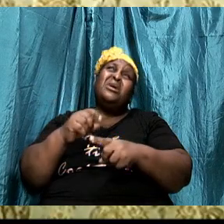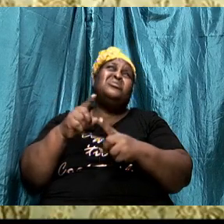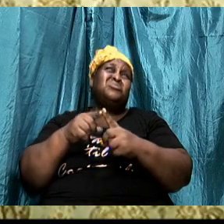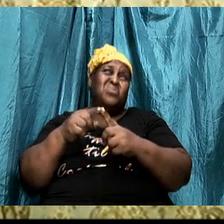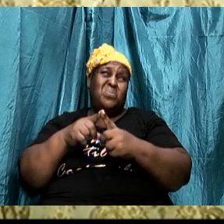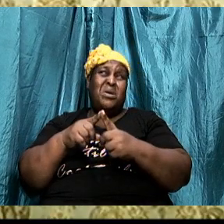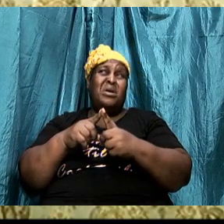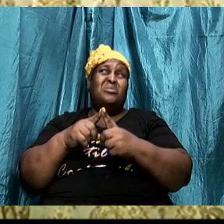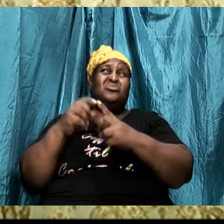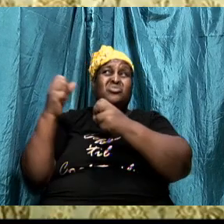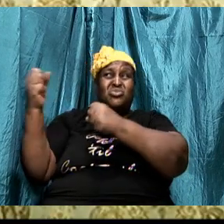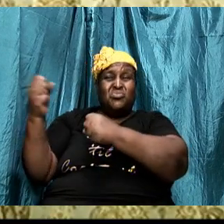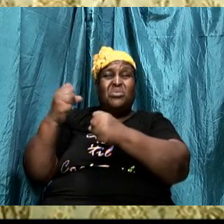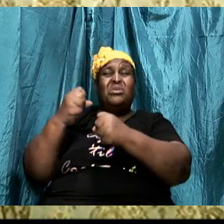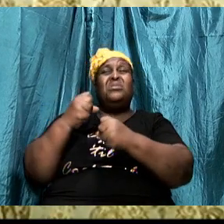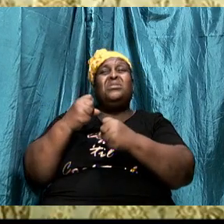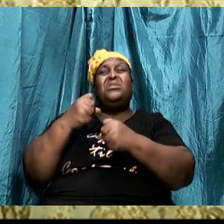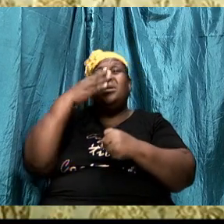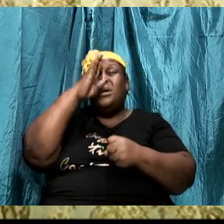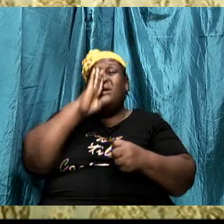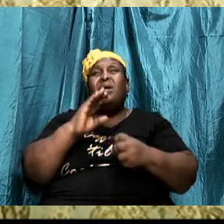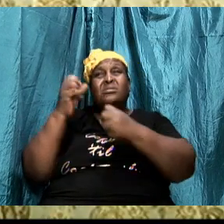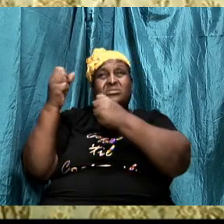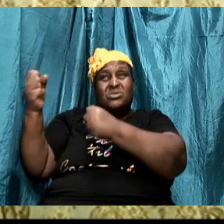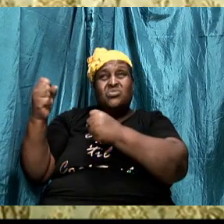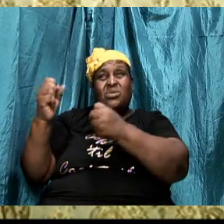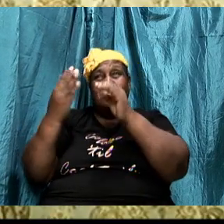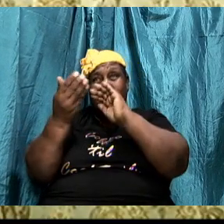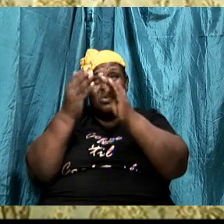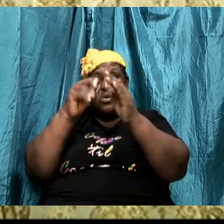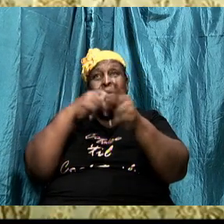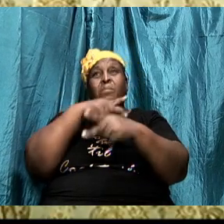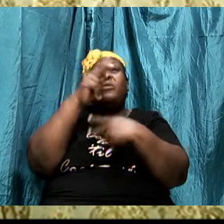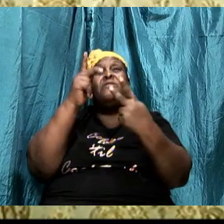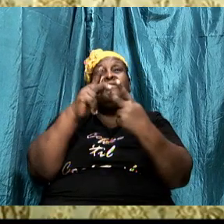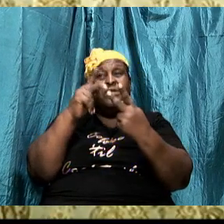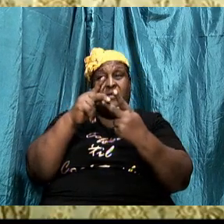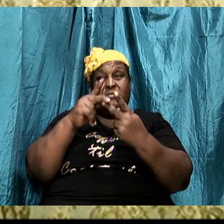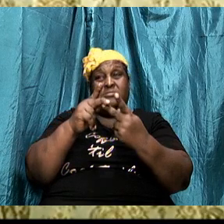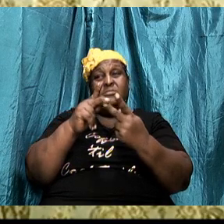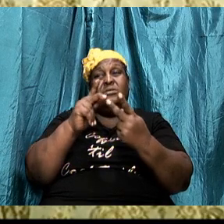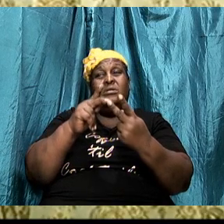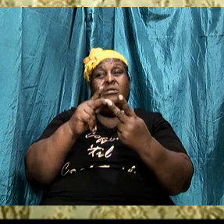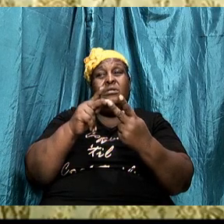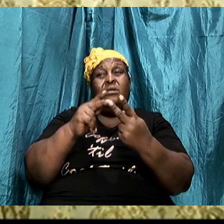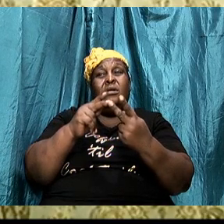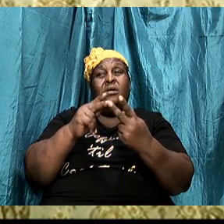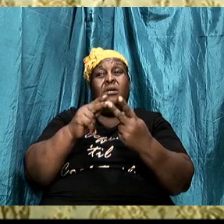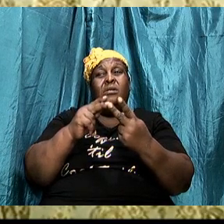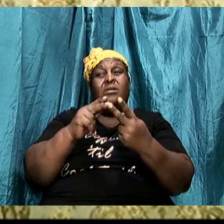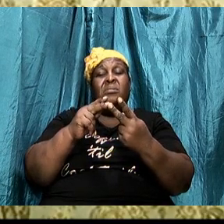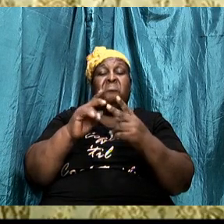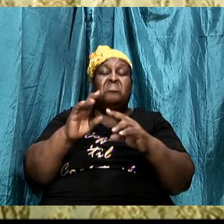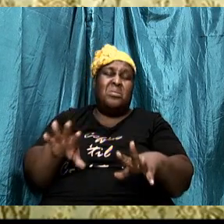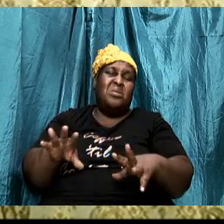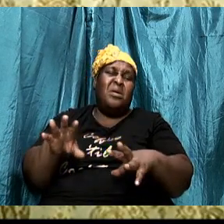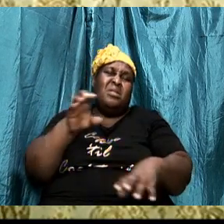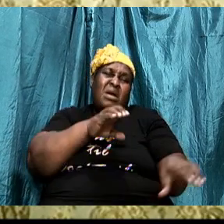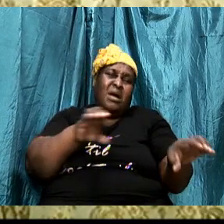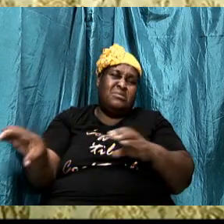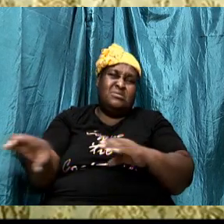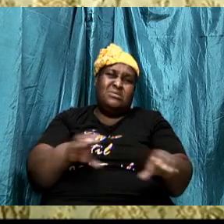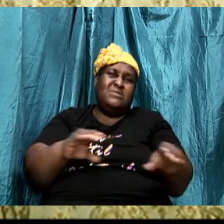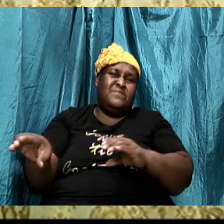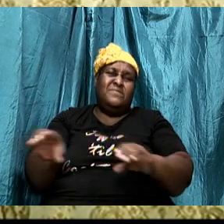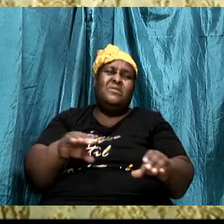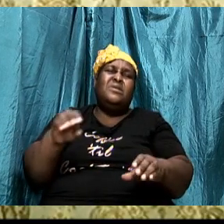operational in our lives. Too